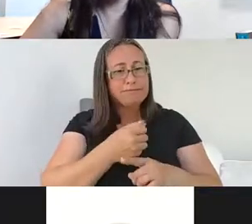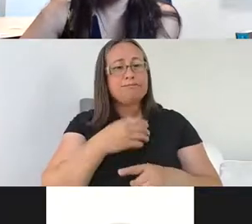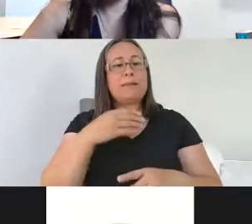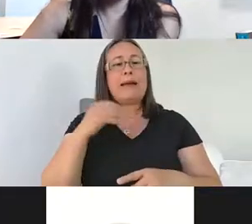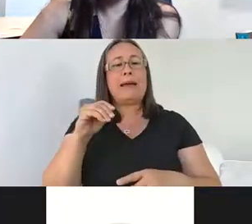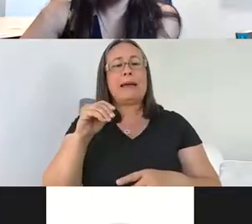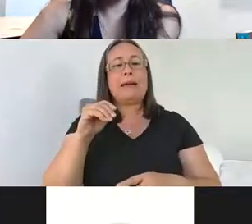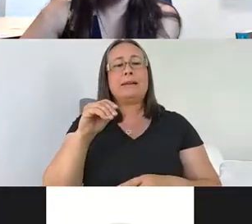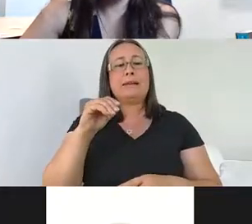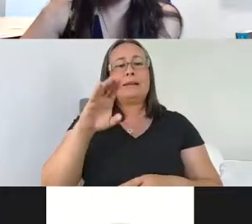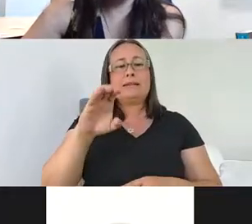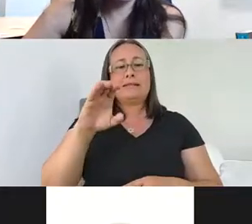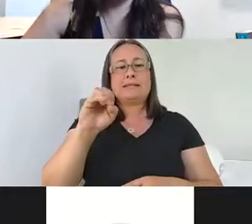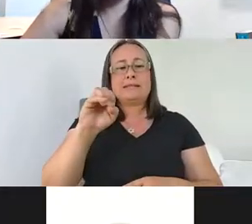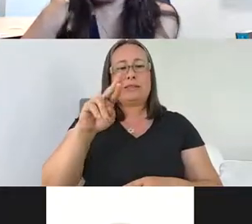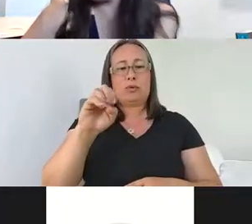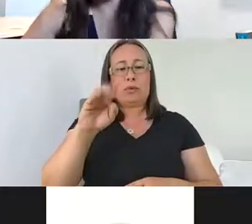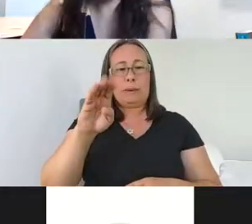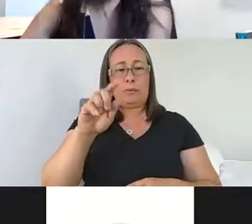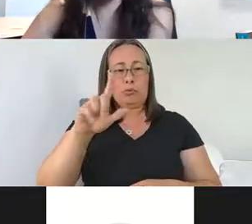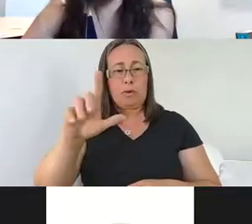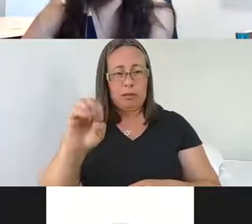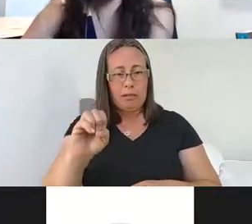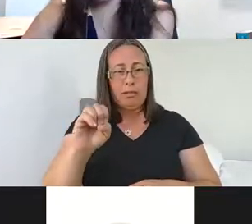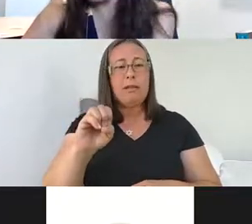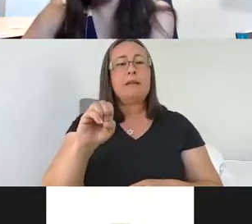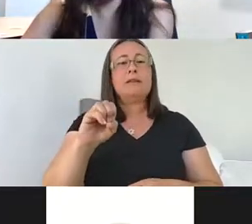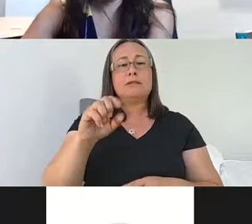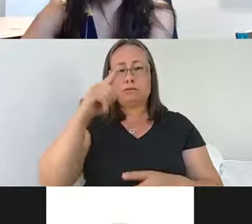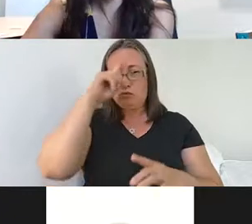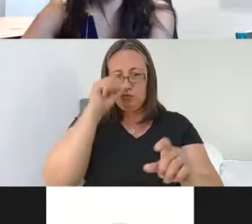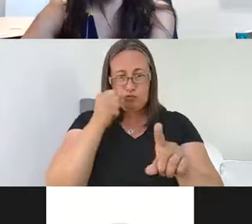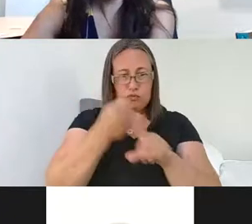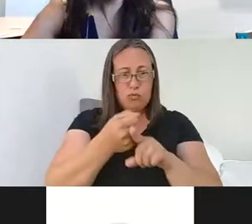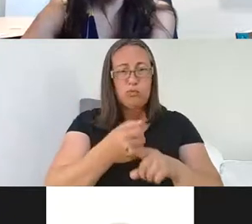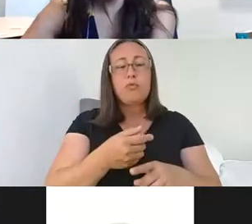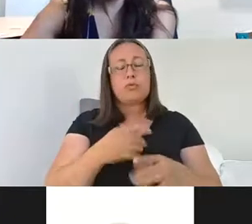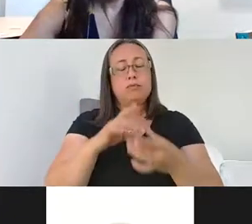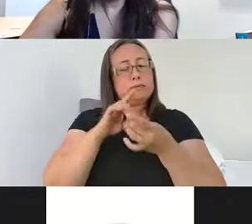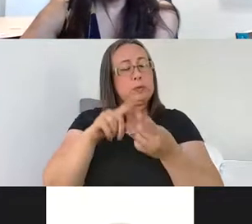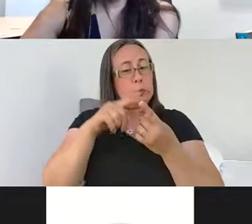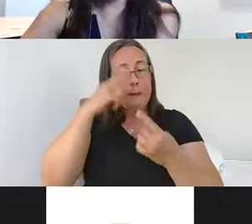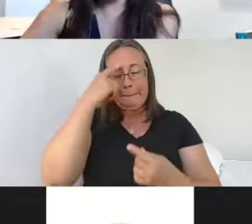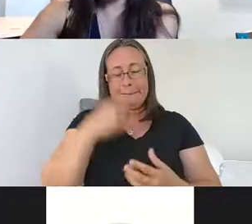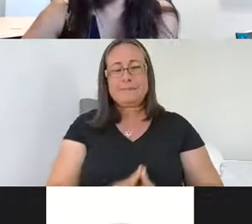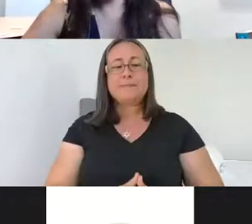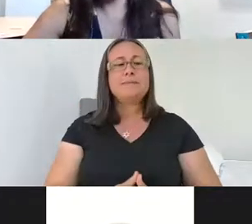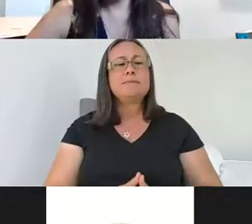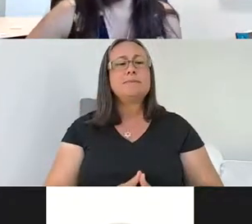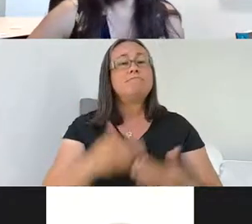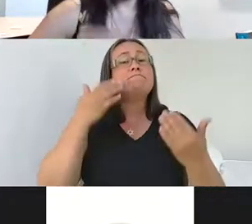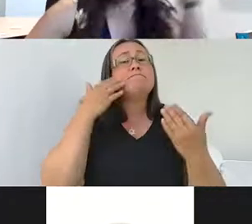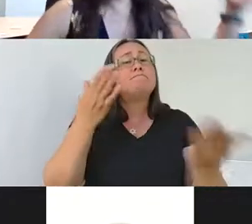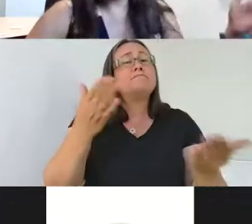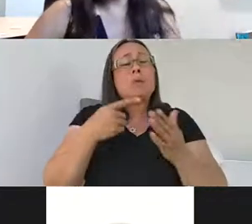at a lot of plasticity deficits and changes in networks within the brain. So I don't know